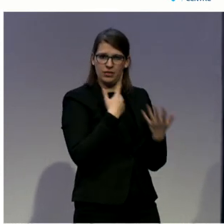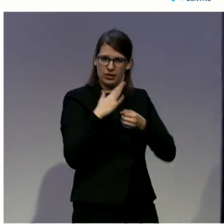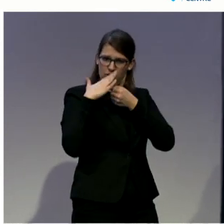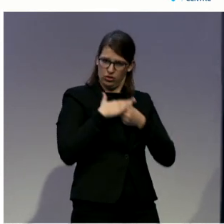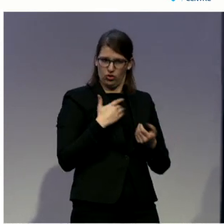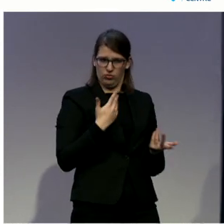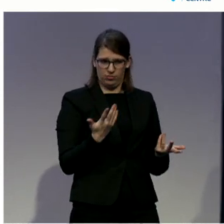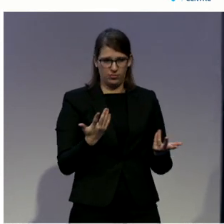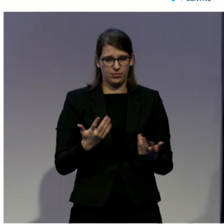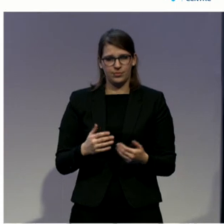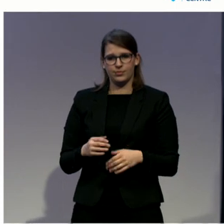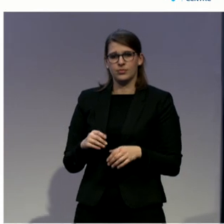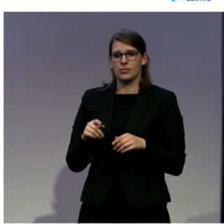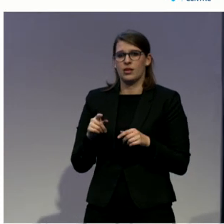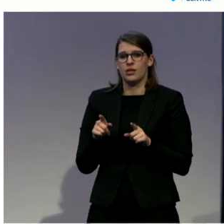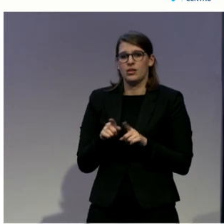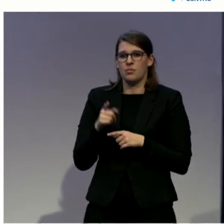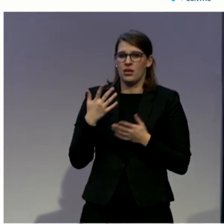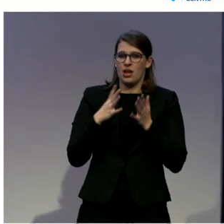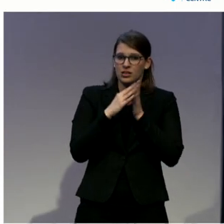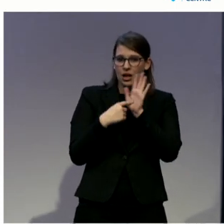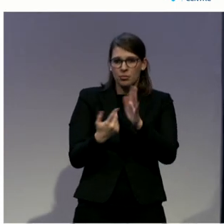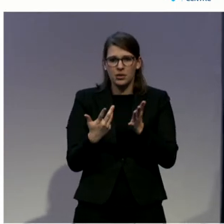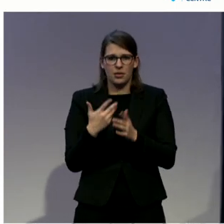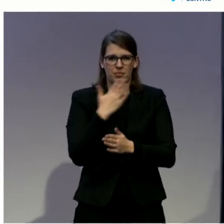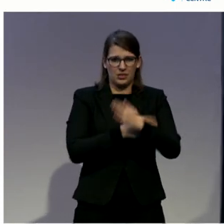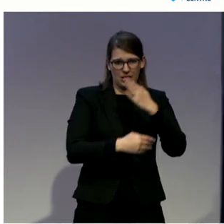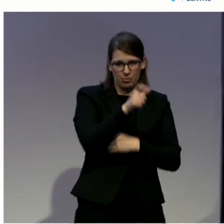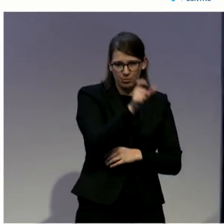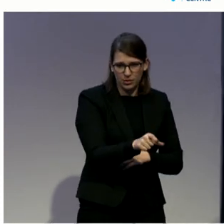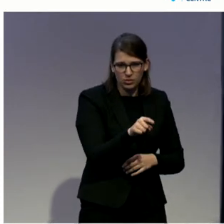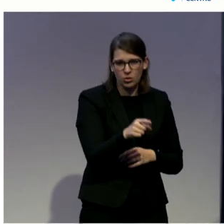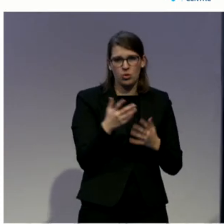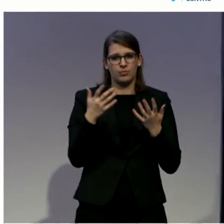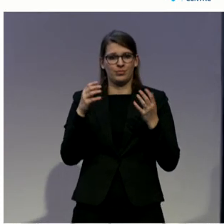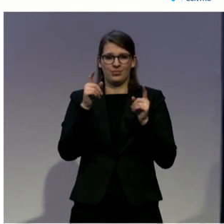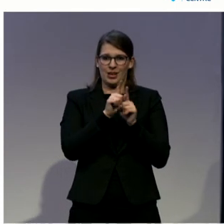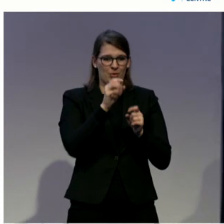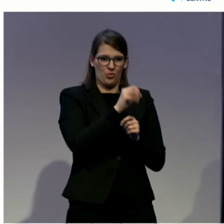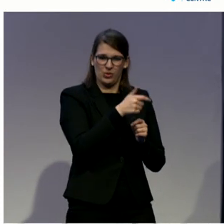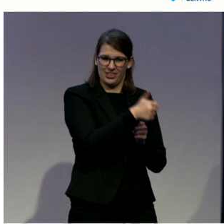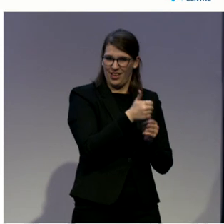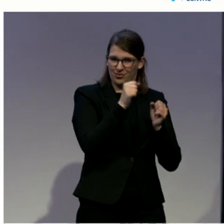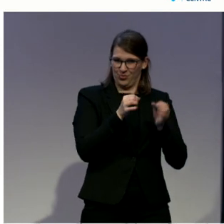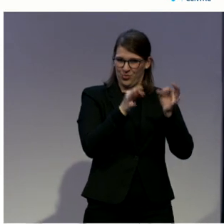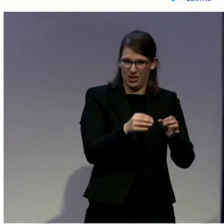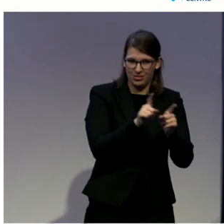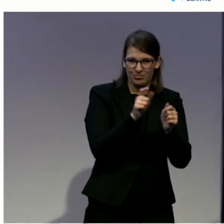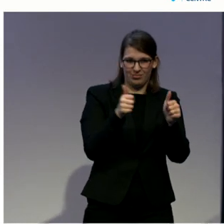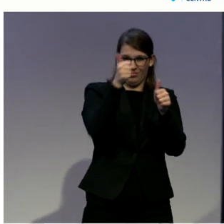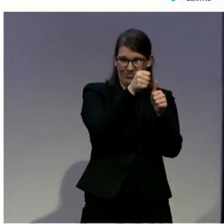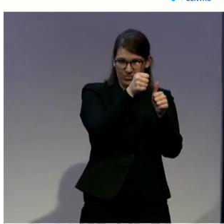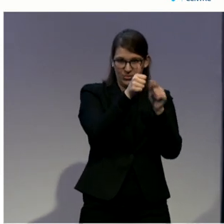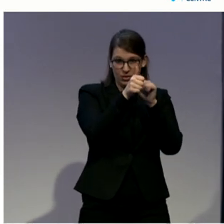restriction of legal capacity and human rights. Voluntary guidelines on treatment of and communication